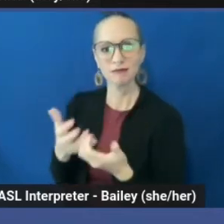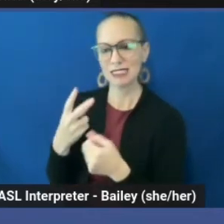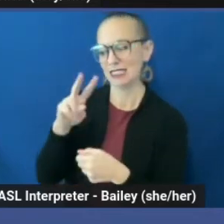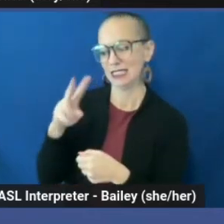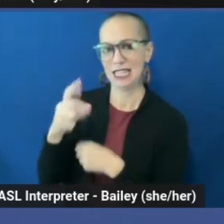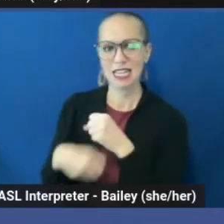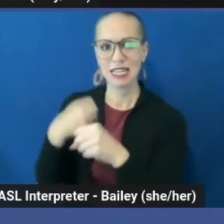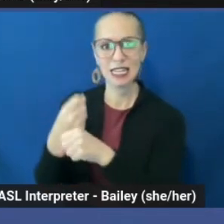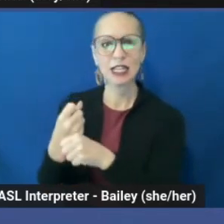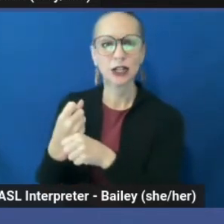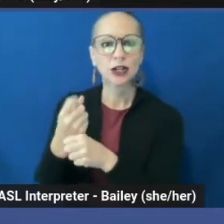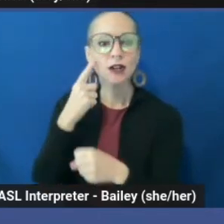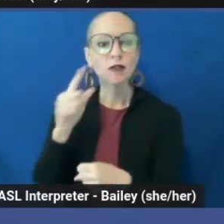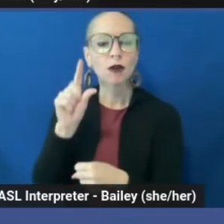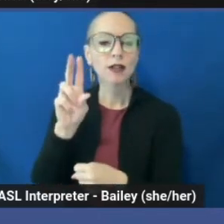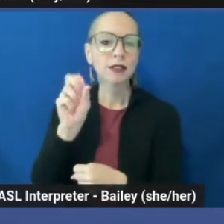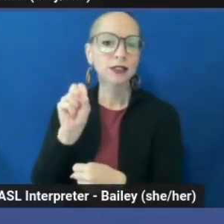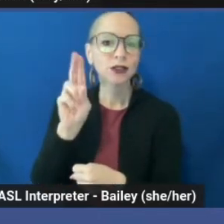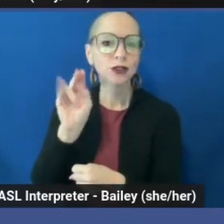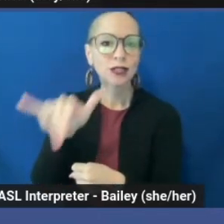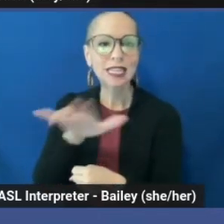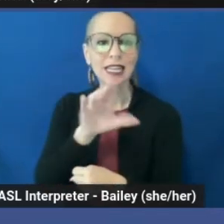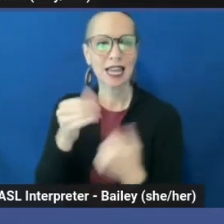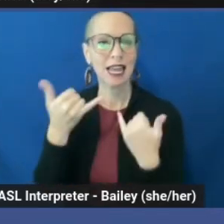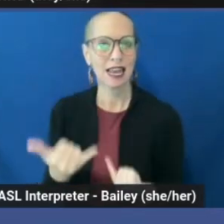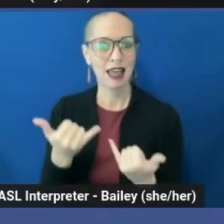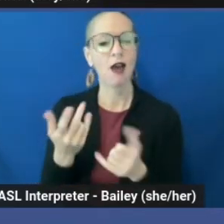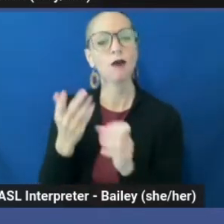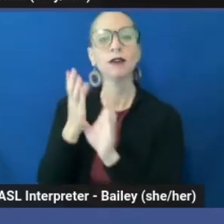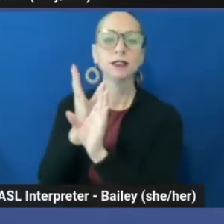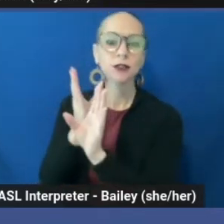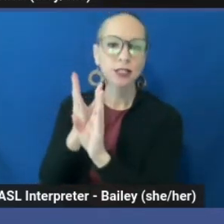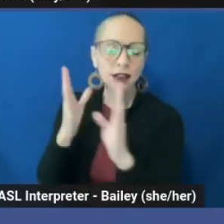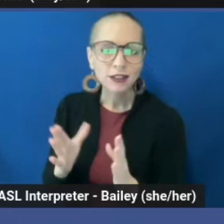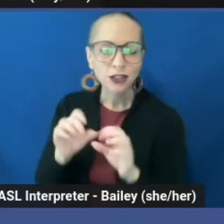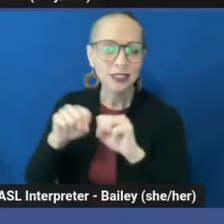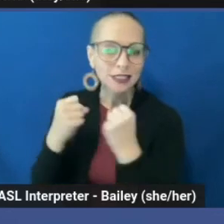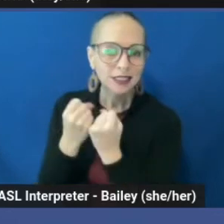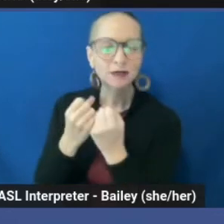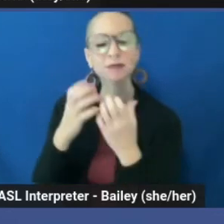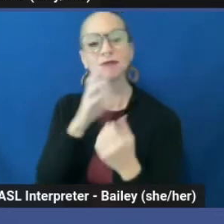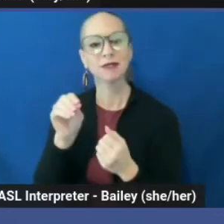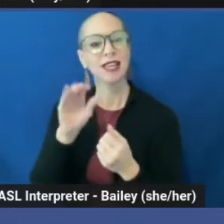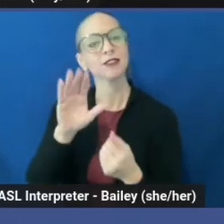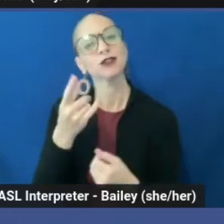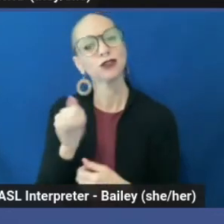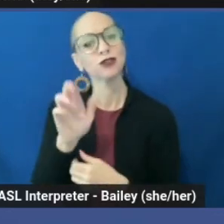transitioned out of primary education and into sociology and women's gender studies programs.